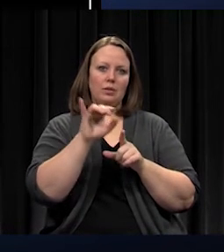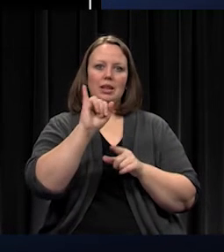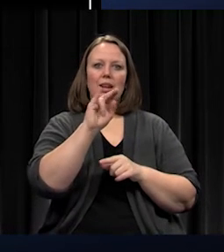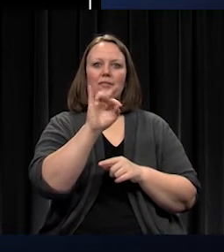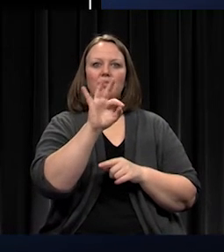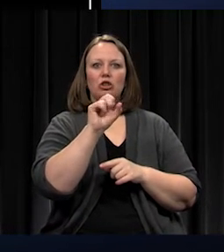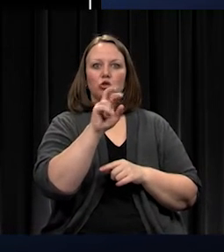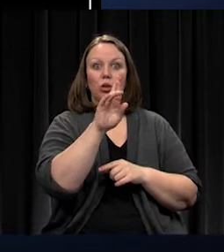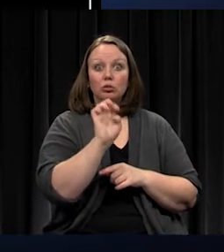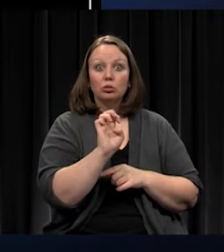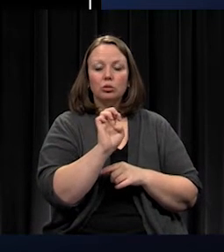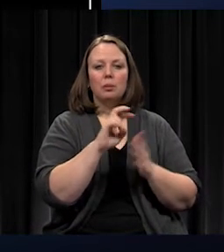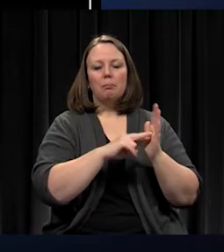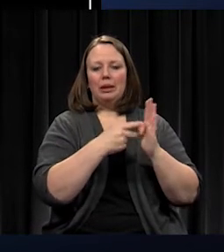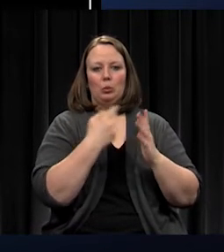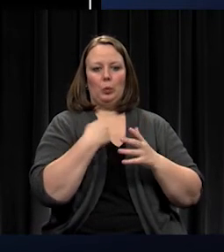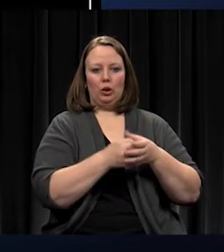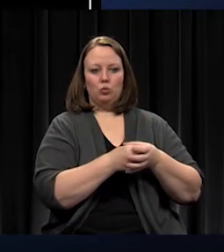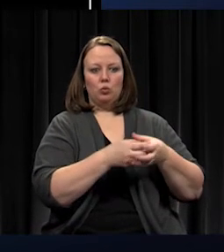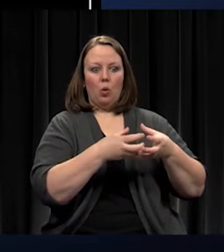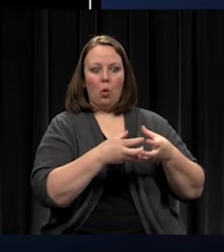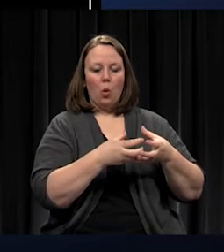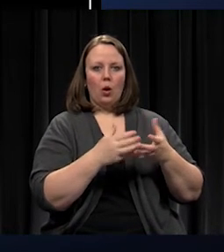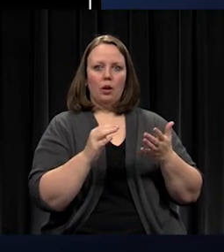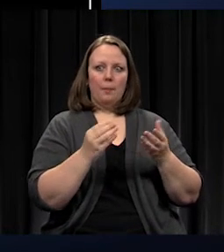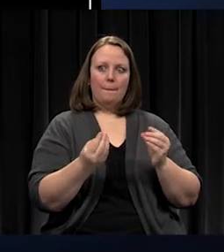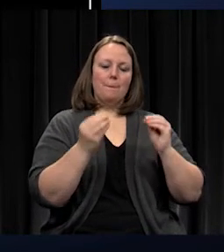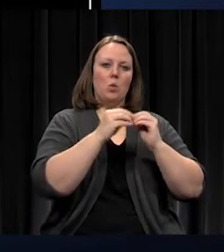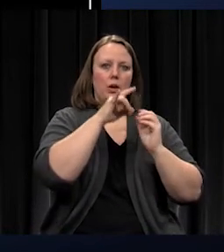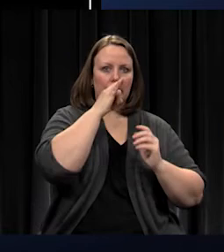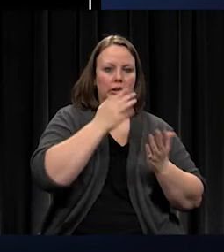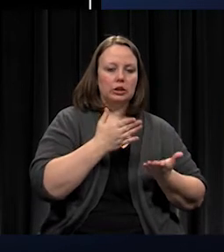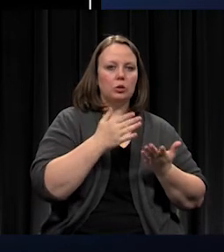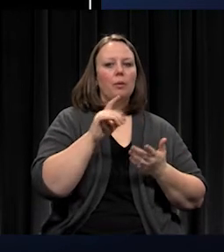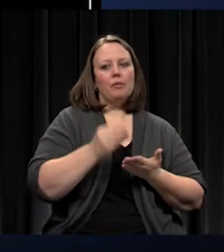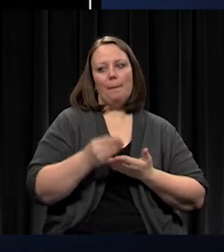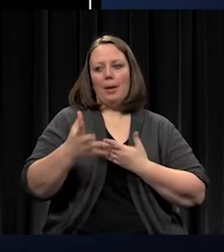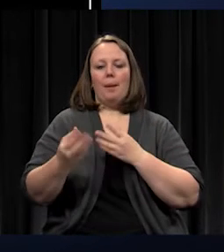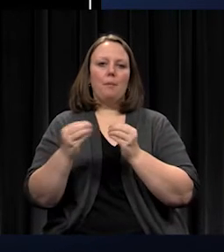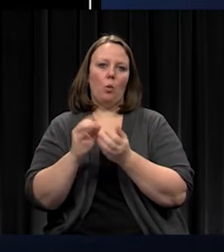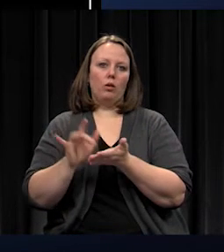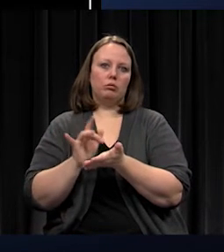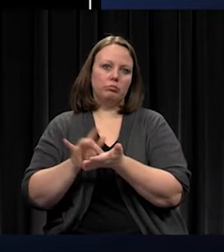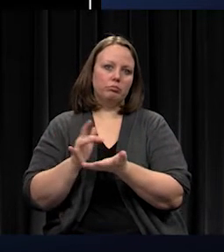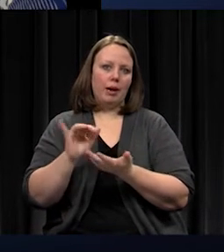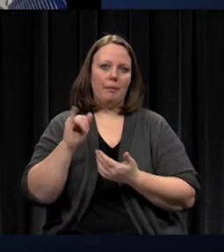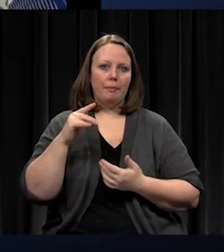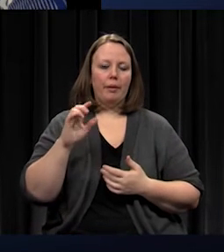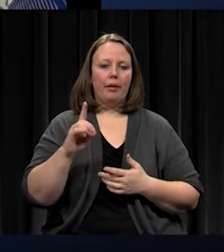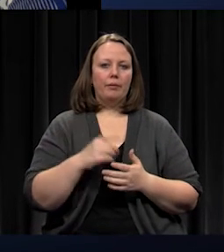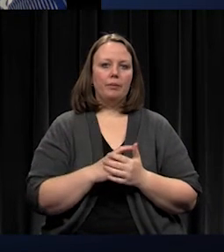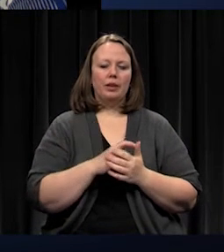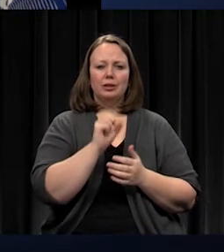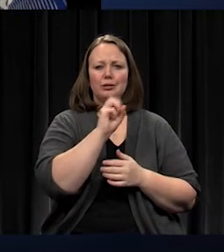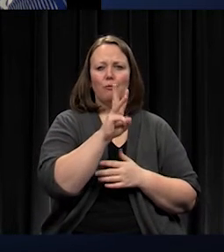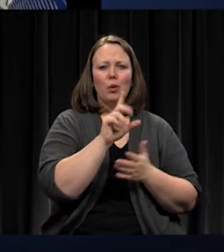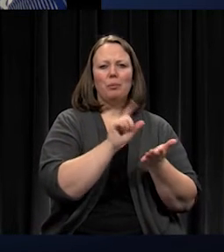we bring in more devices for that. The software applications and the printers are a very small piece of our plan.